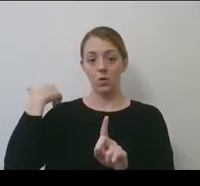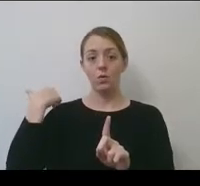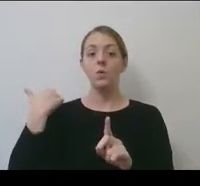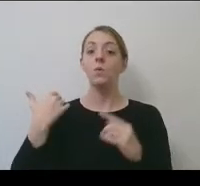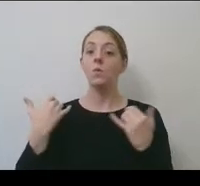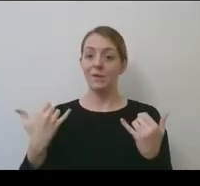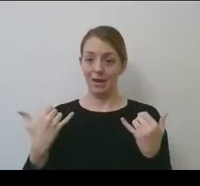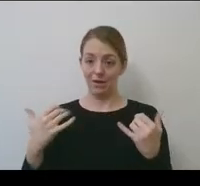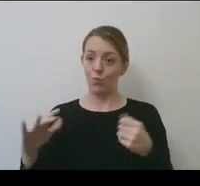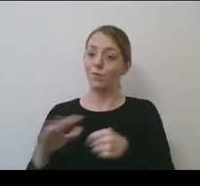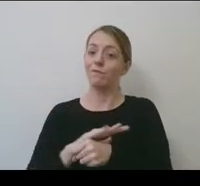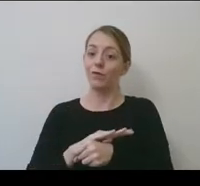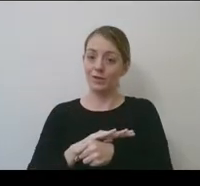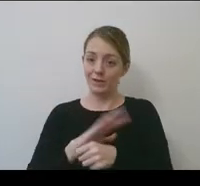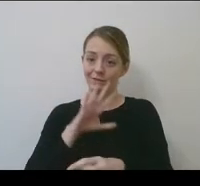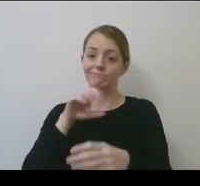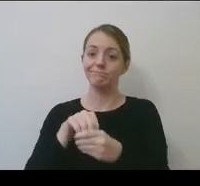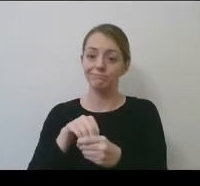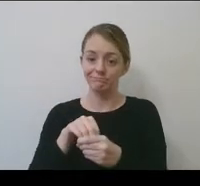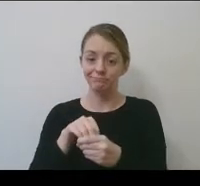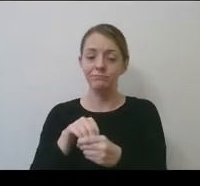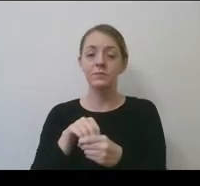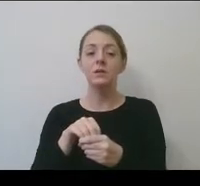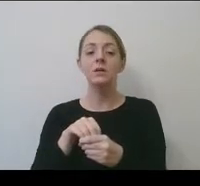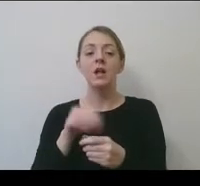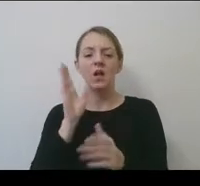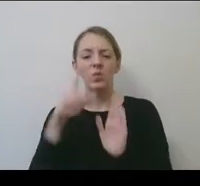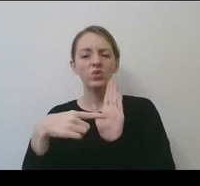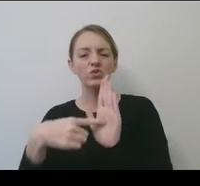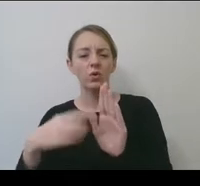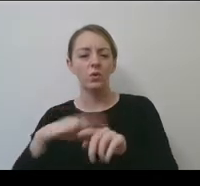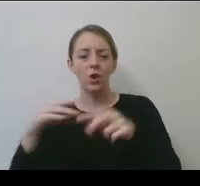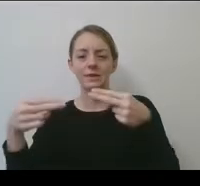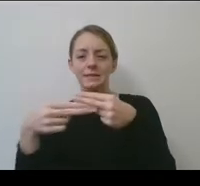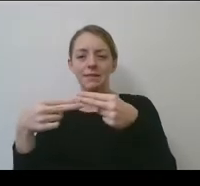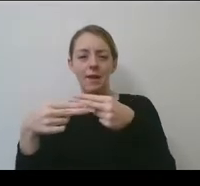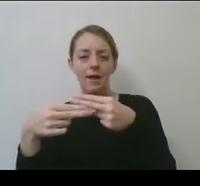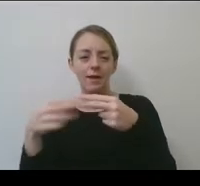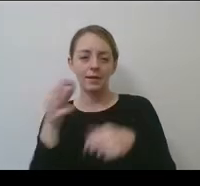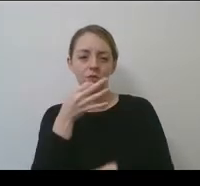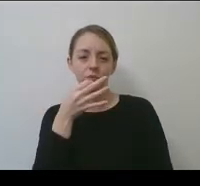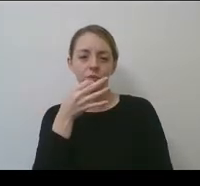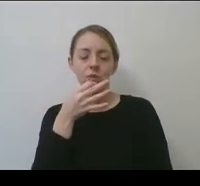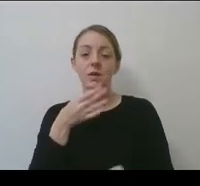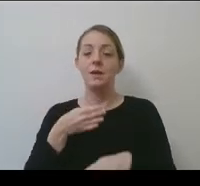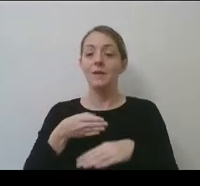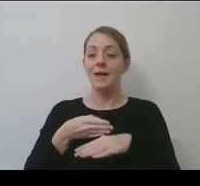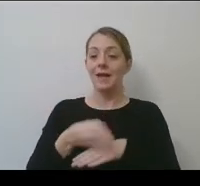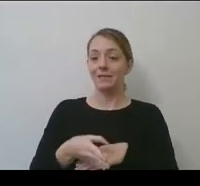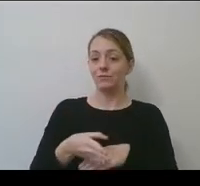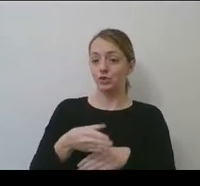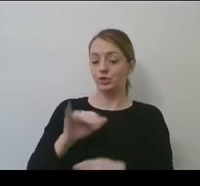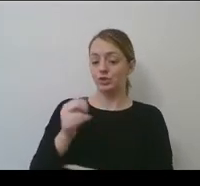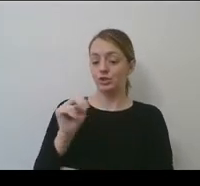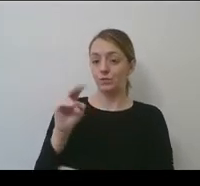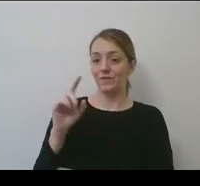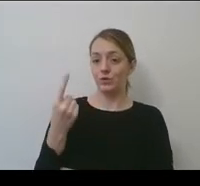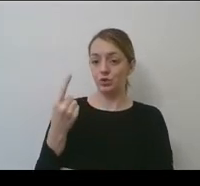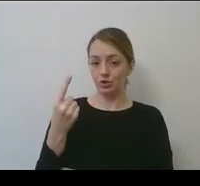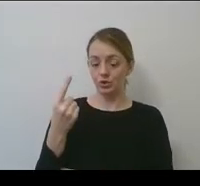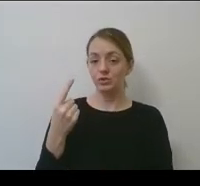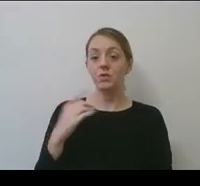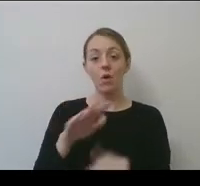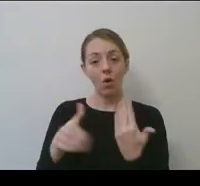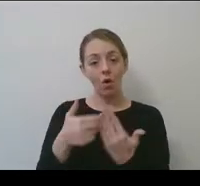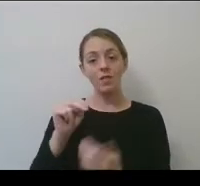and fully in play to the degree. And we'll show this on a slide here in just a second that after the first of the year, um, all the NCA